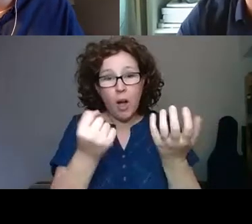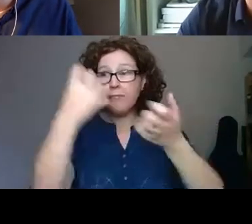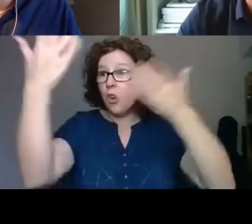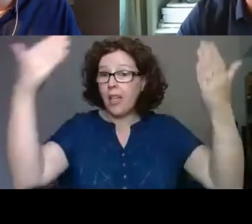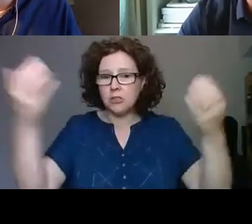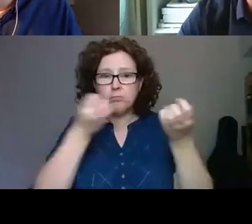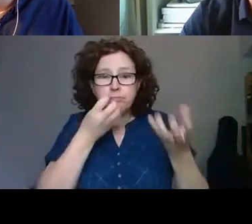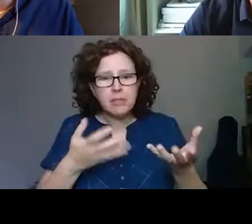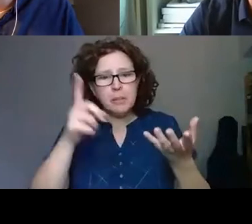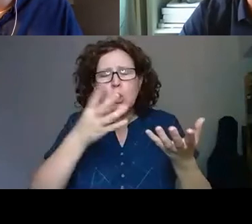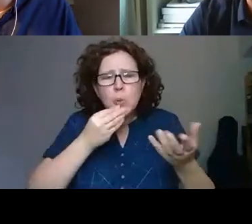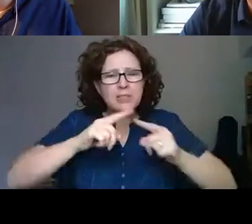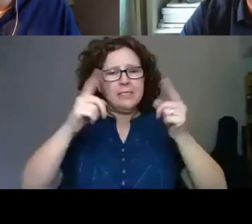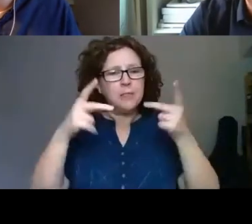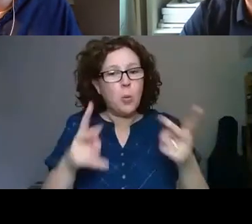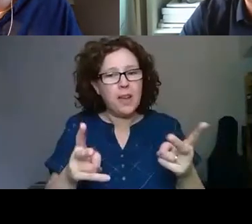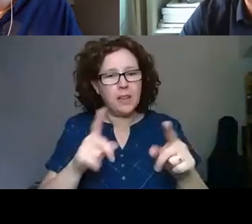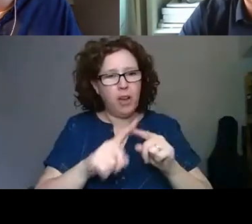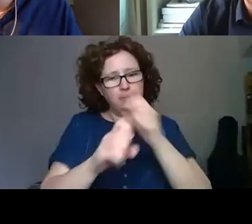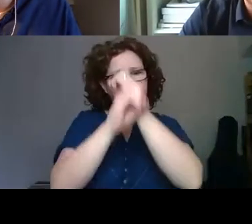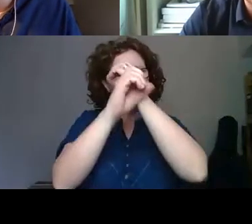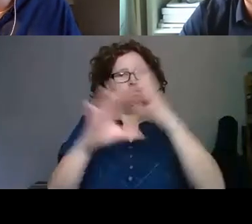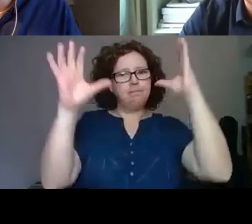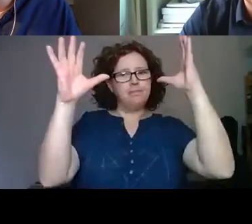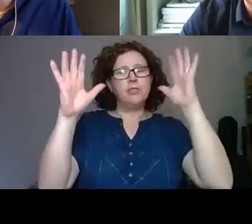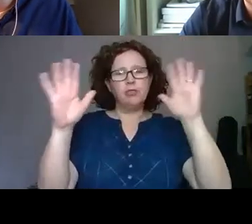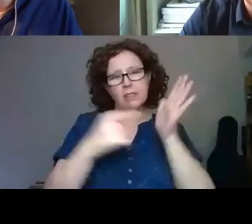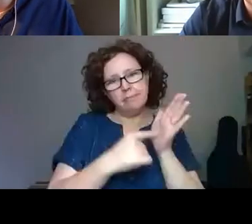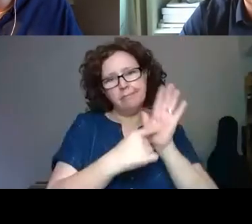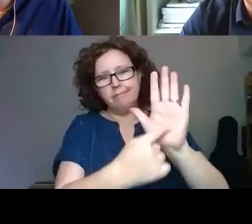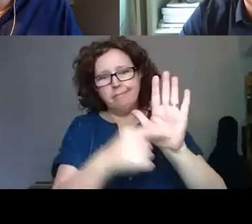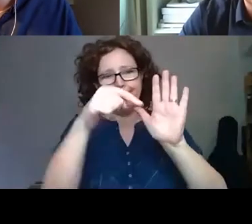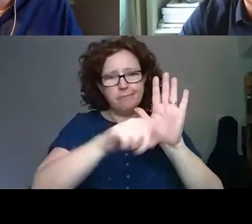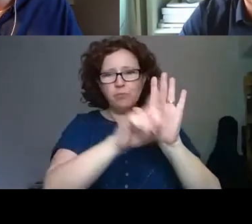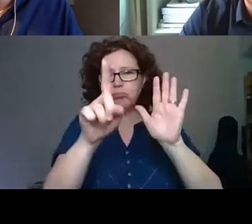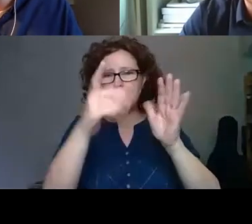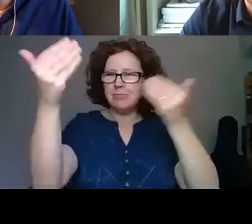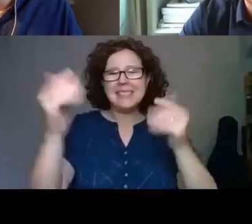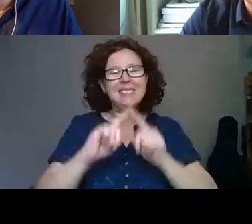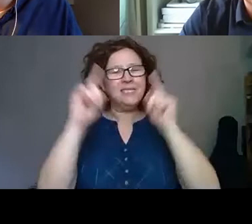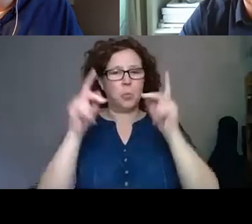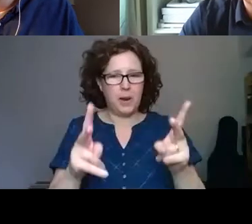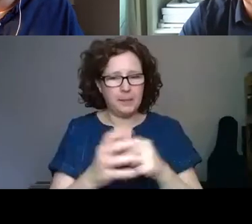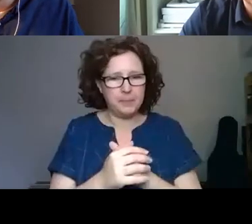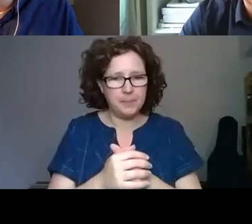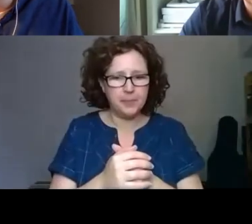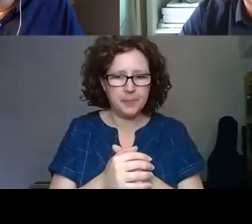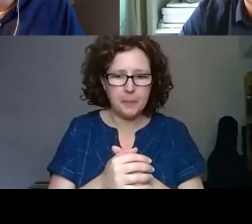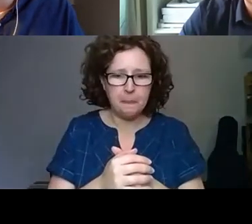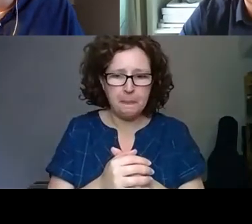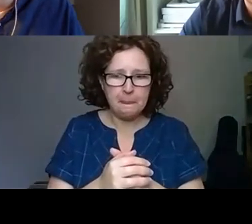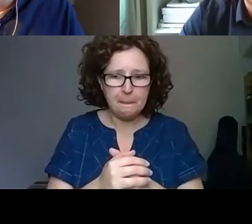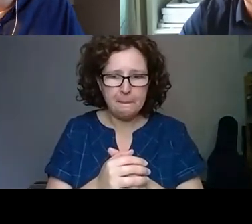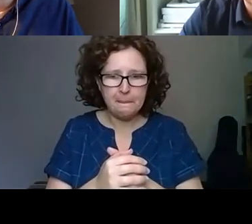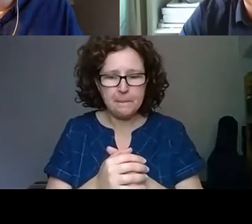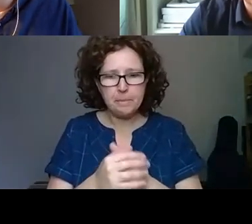get those organizations to think differently about how they can use and portray the content that they have. And a large part